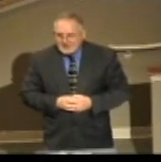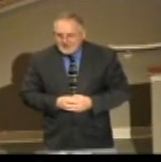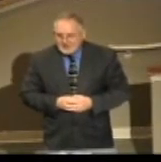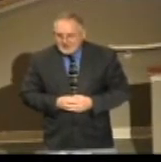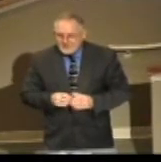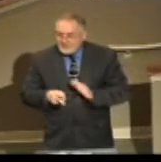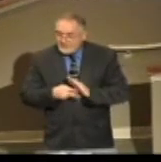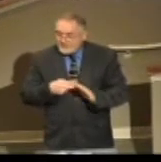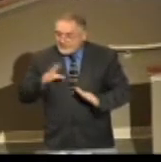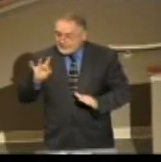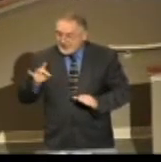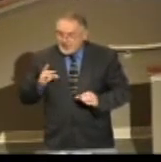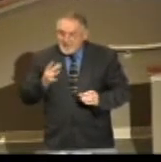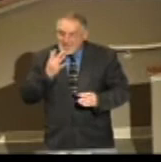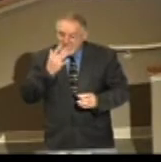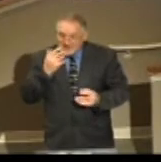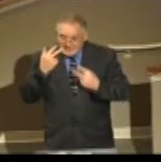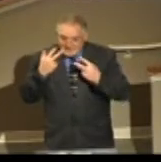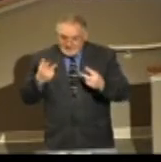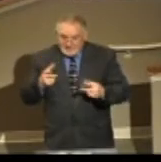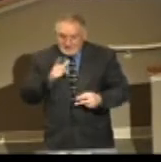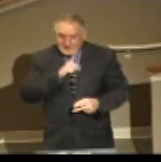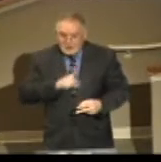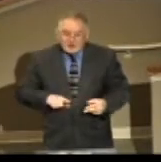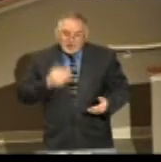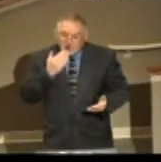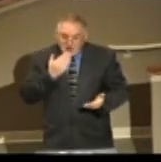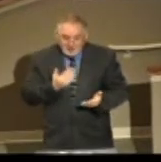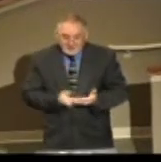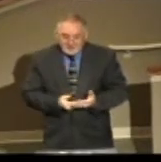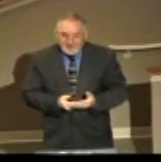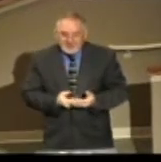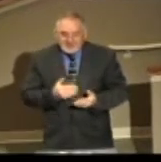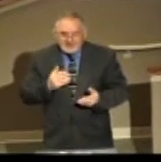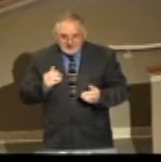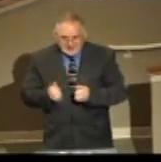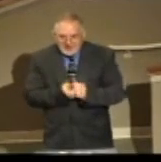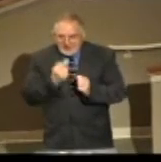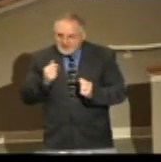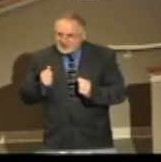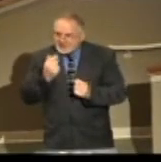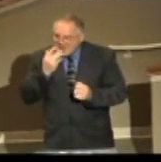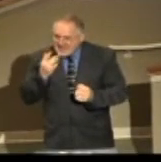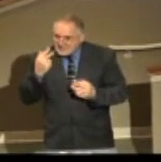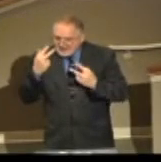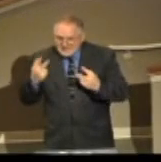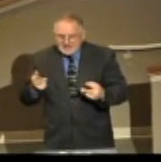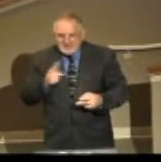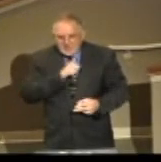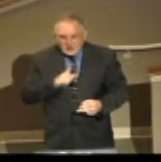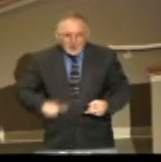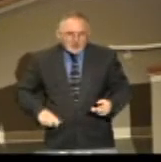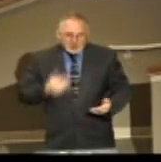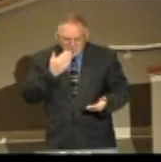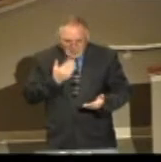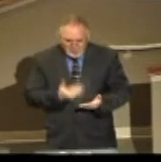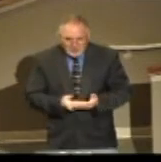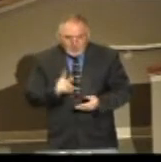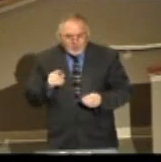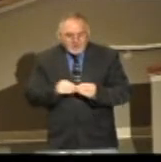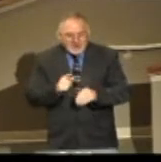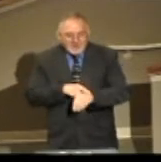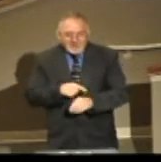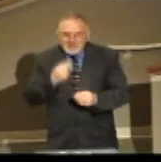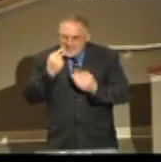verse number 8. Oh, taste and see that the Lord is good. Say that with me. Oh, taste and see that the Lord is good. One more